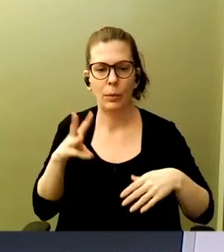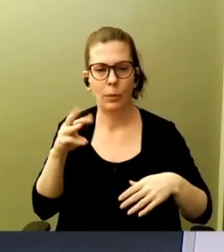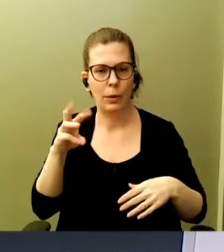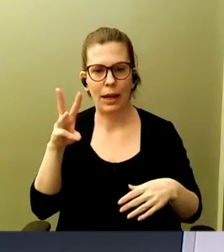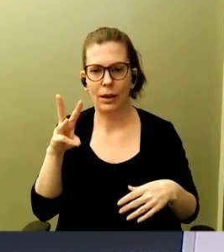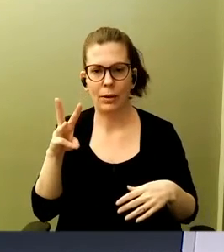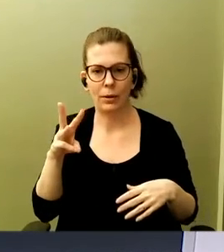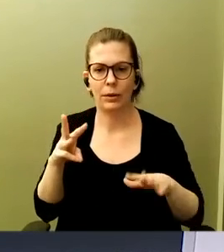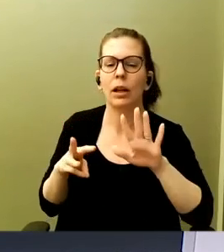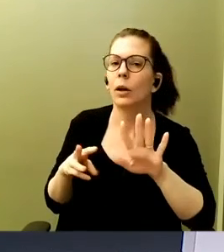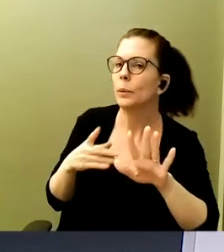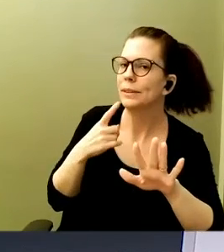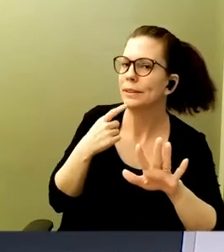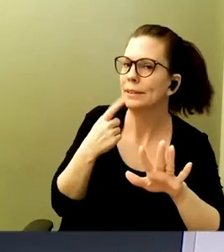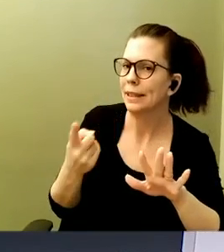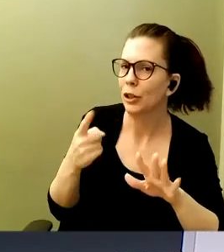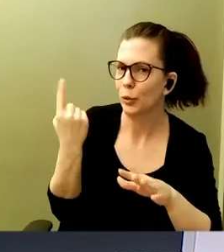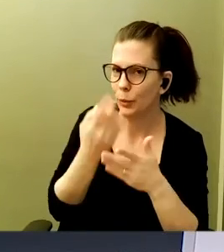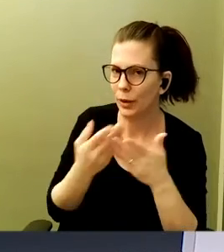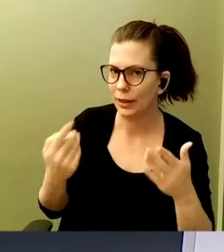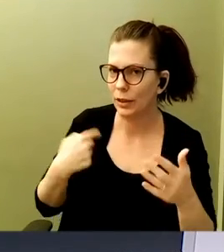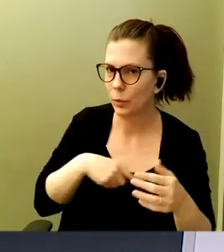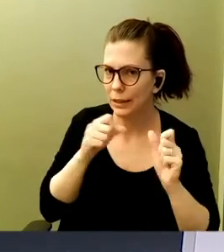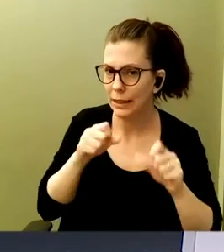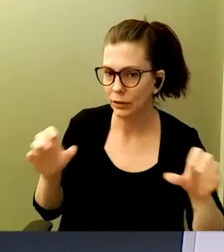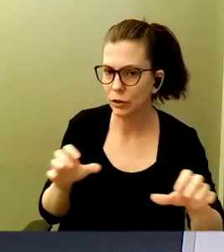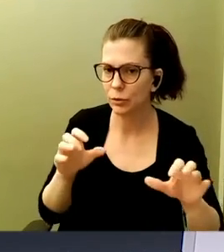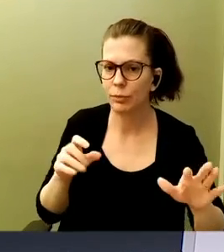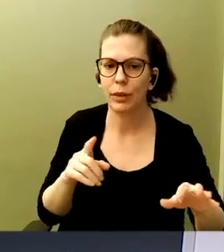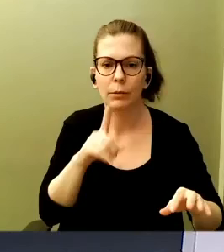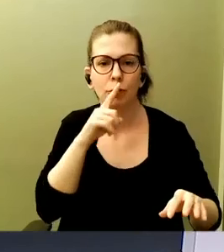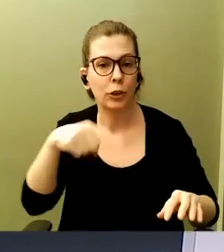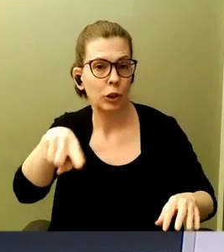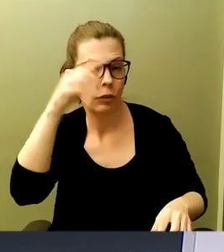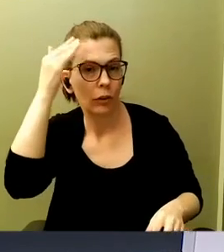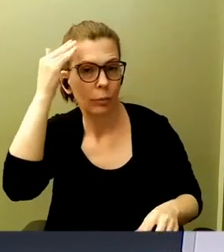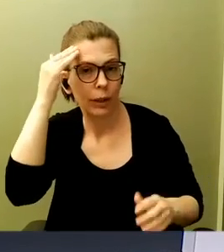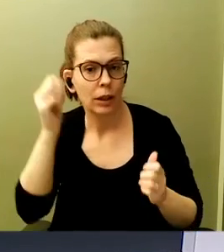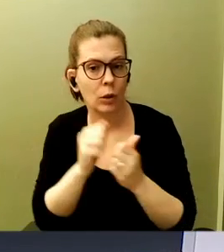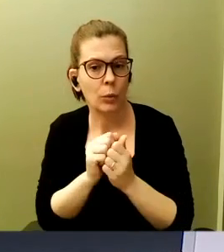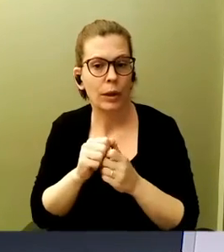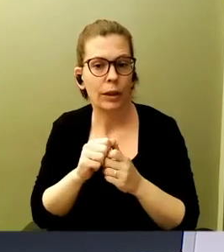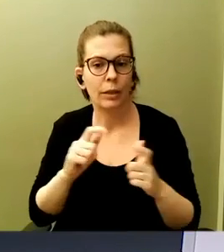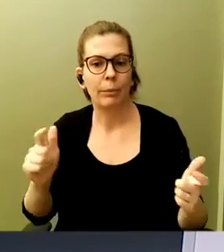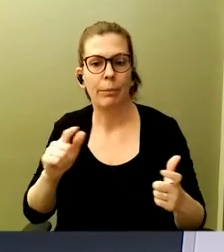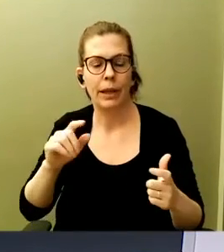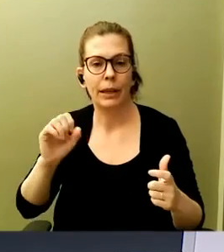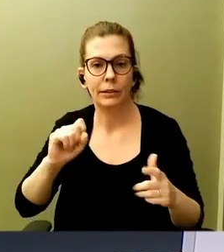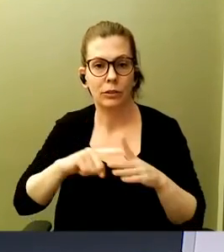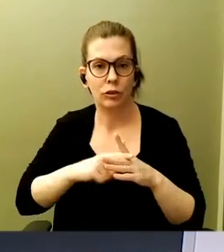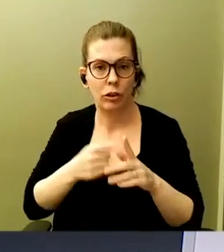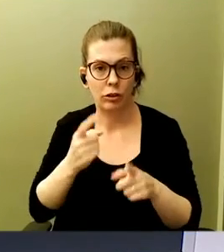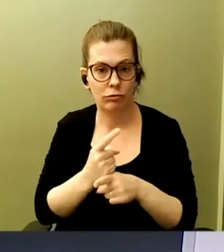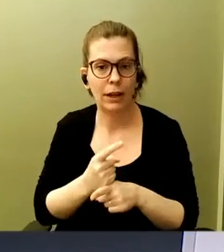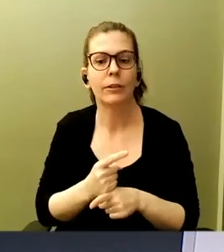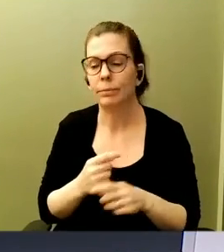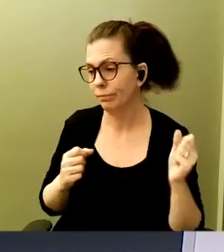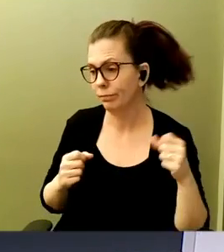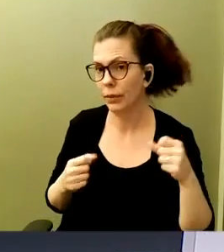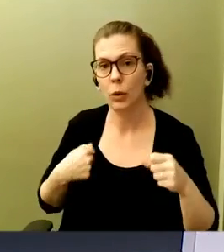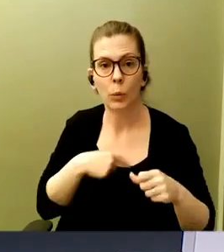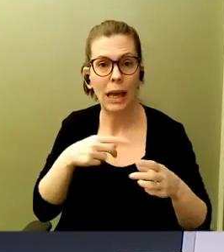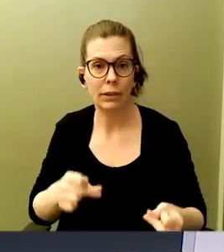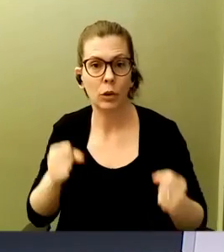tell you, there's something else that we can do. I'm sure that you're all familiar with the quick starts from AWS, right? Yeah. So we do have a quick start for AWS.